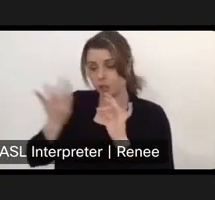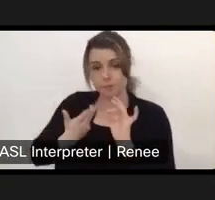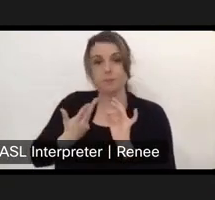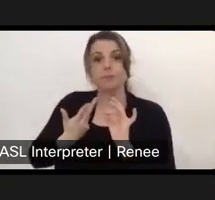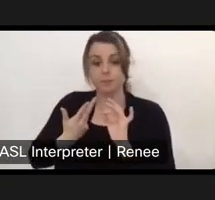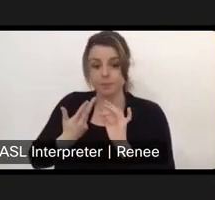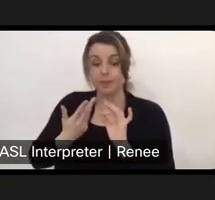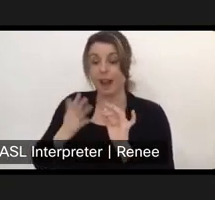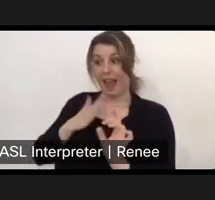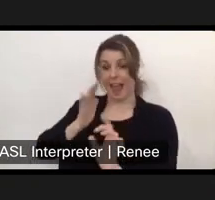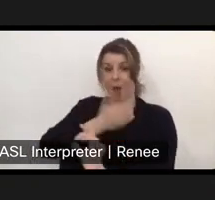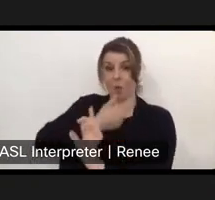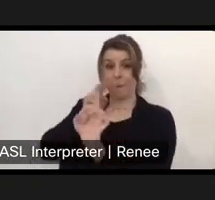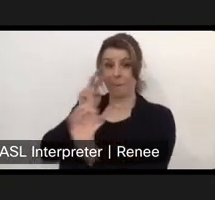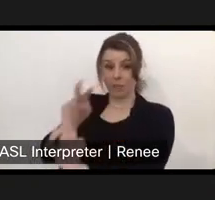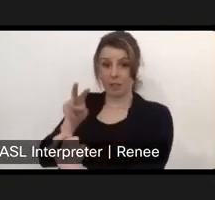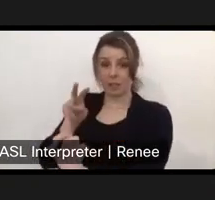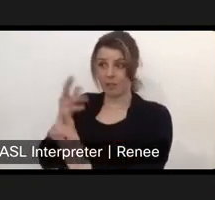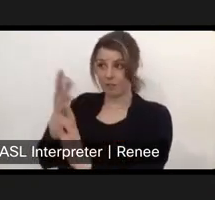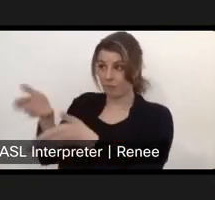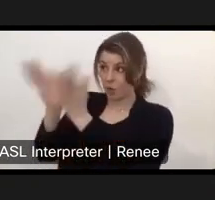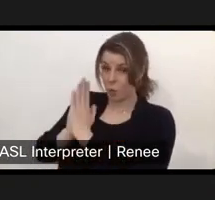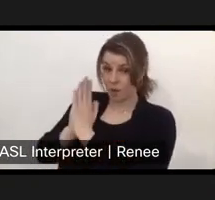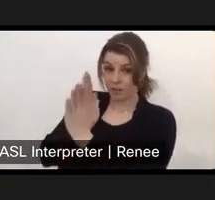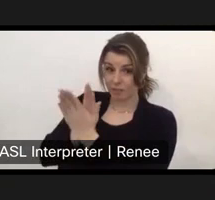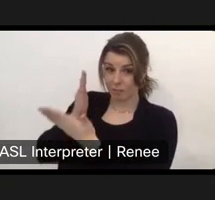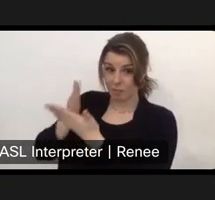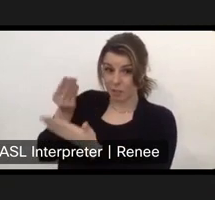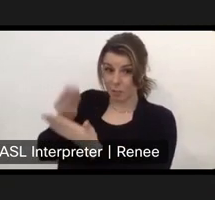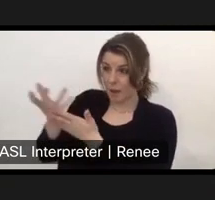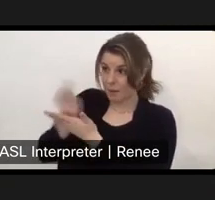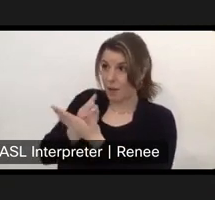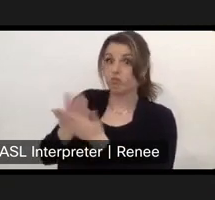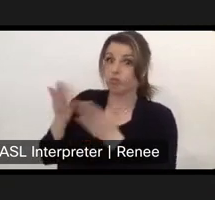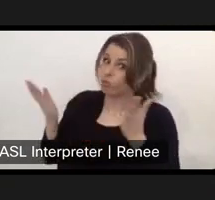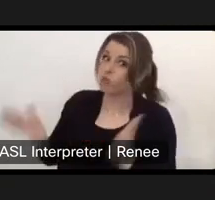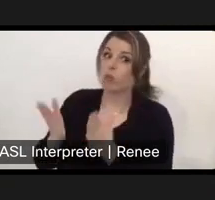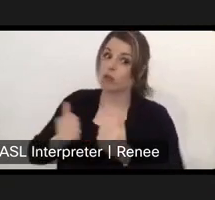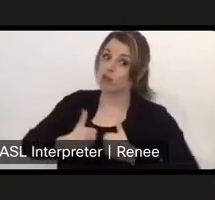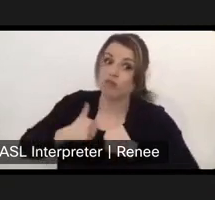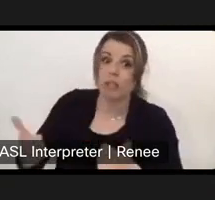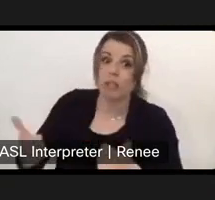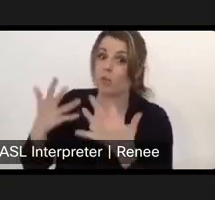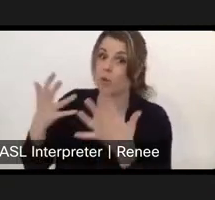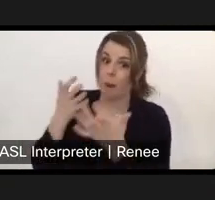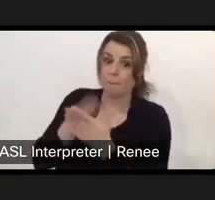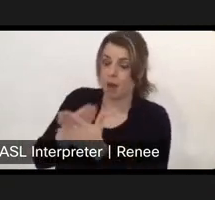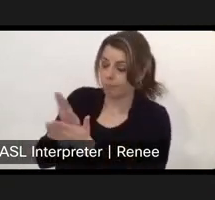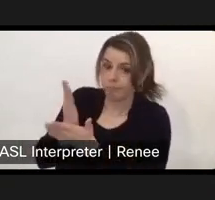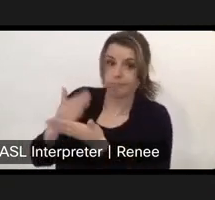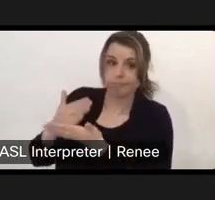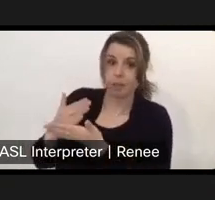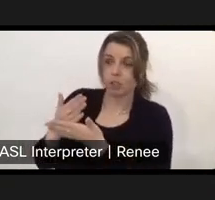from our perspective, our requests for additional funding have been as aggressive now as ever before. And so, um,